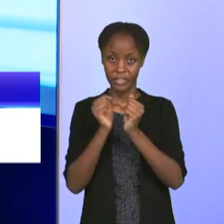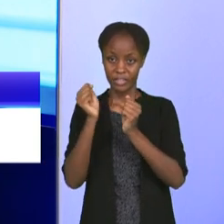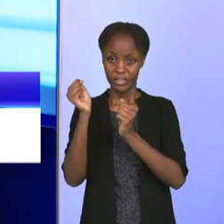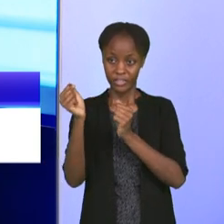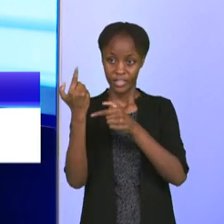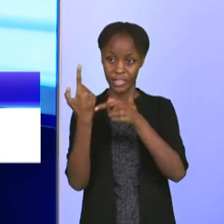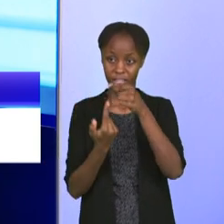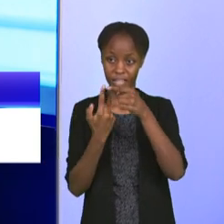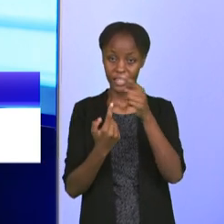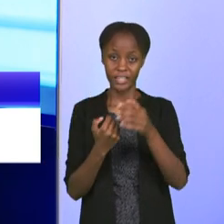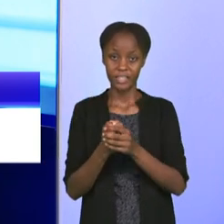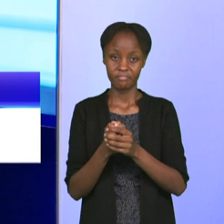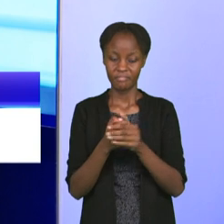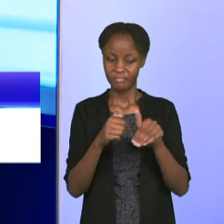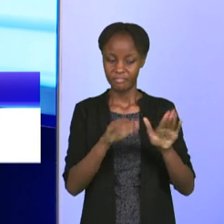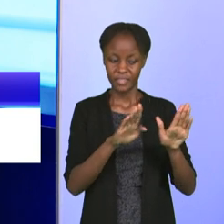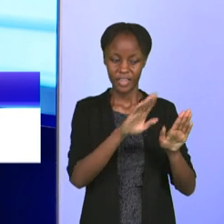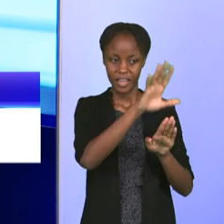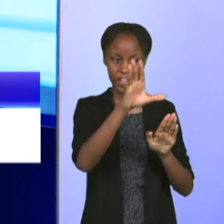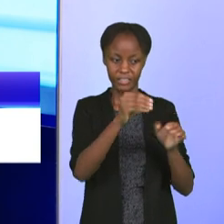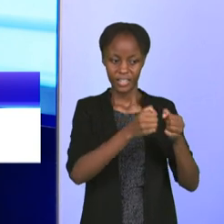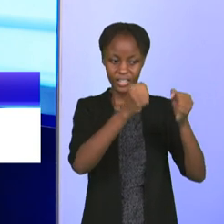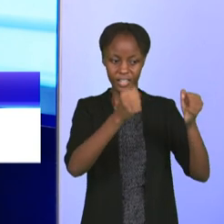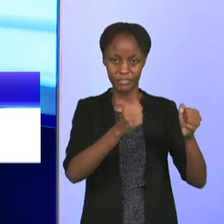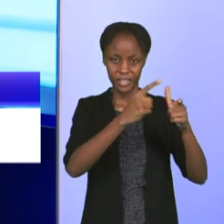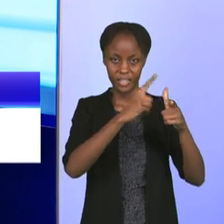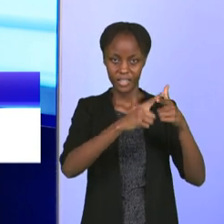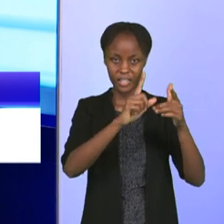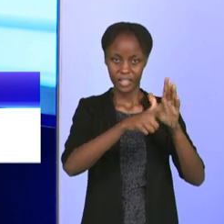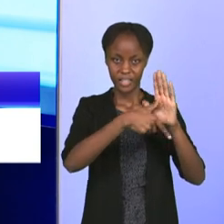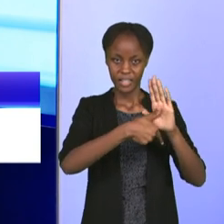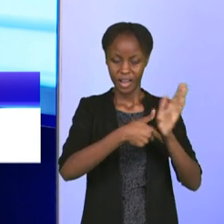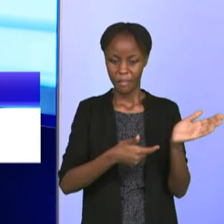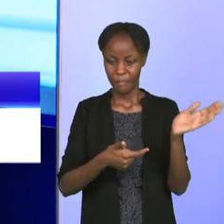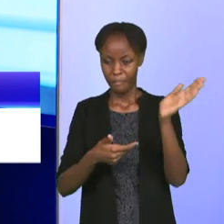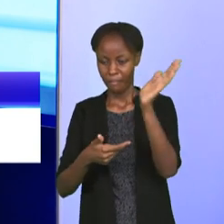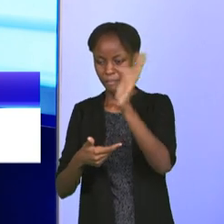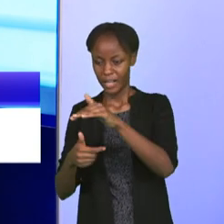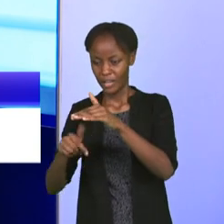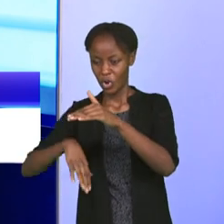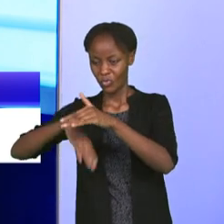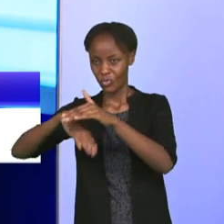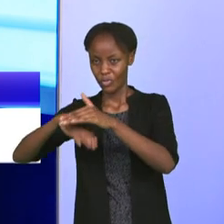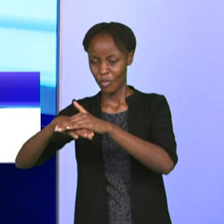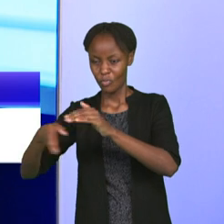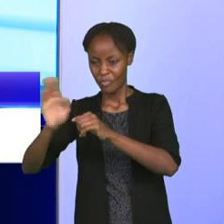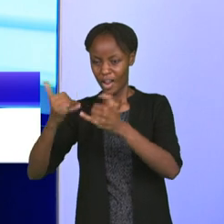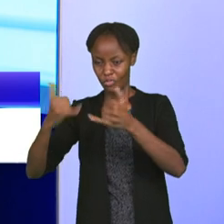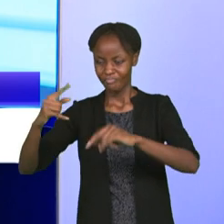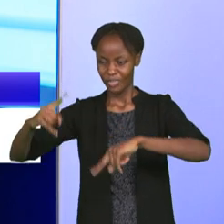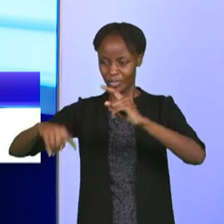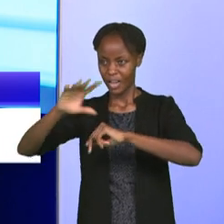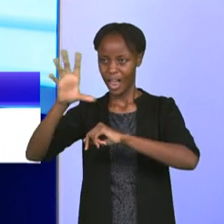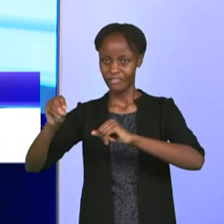being out of the Afghan Cup of Nations and then he guided the team back to the continental football fiesta. And what